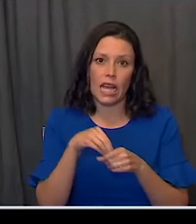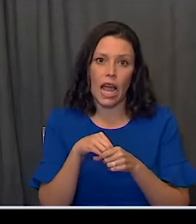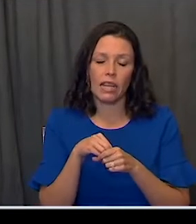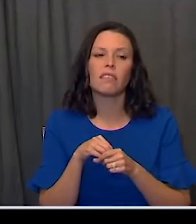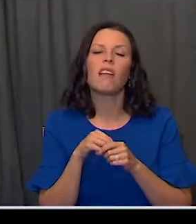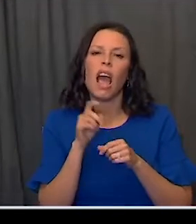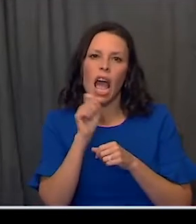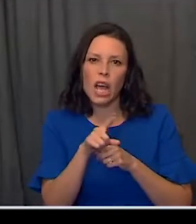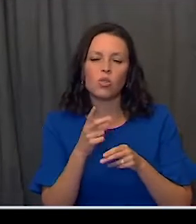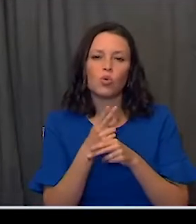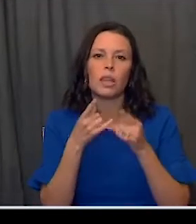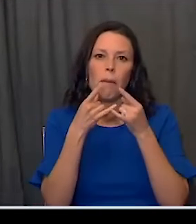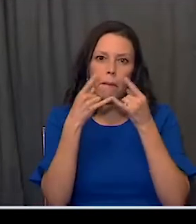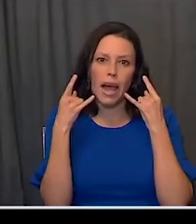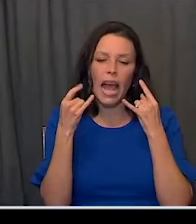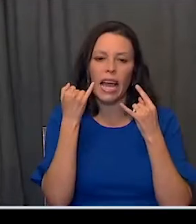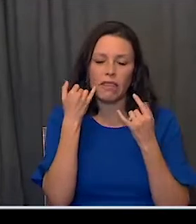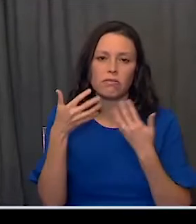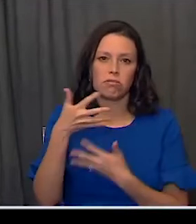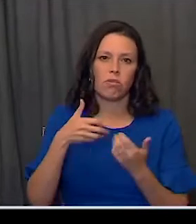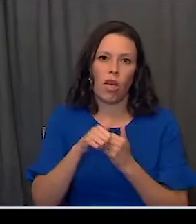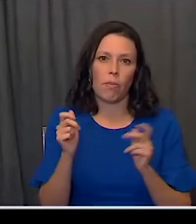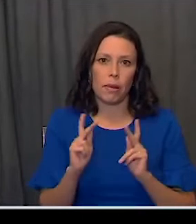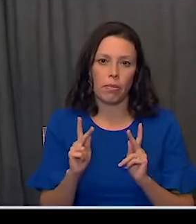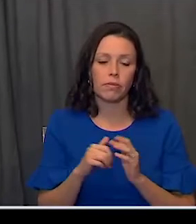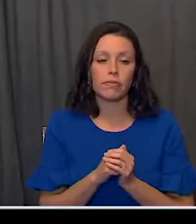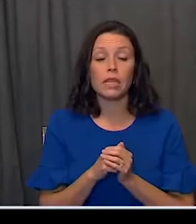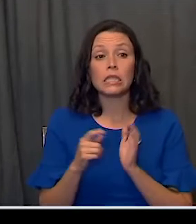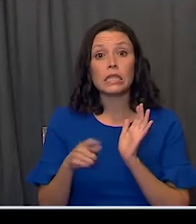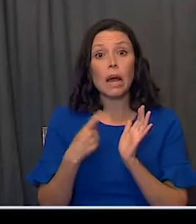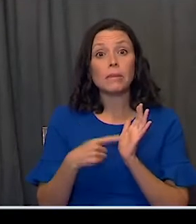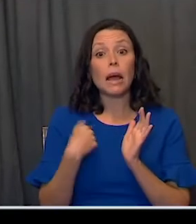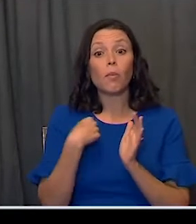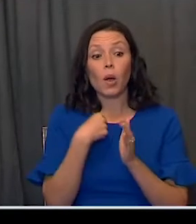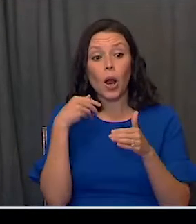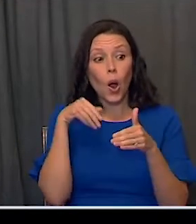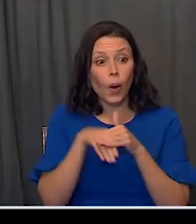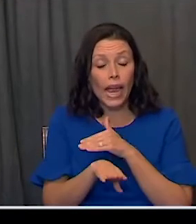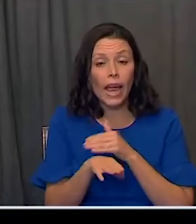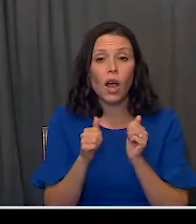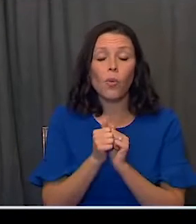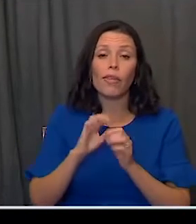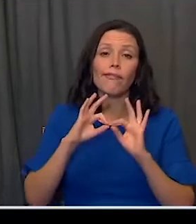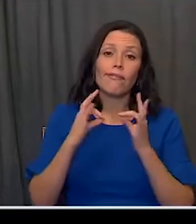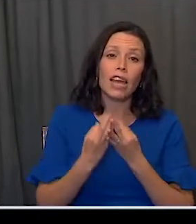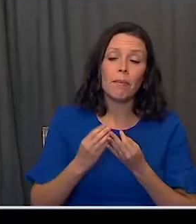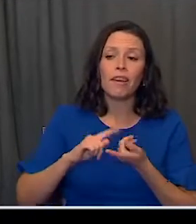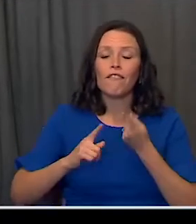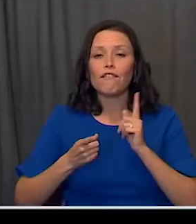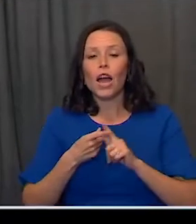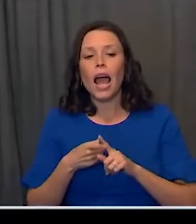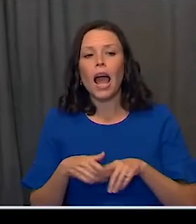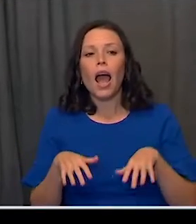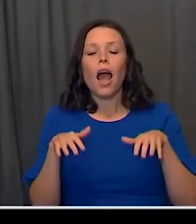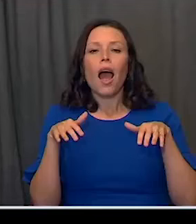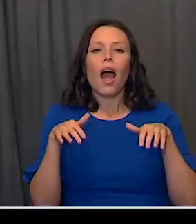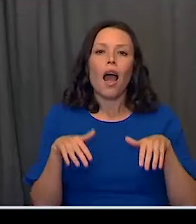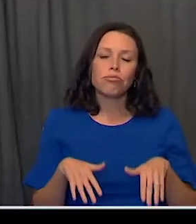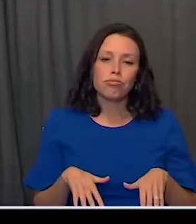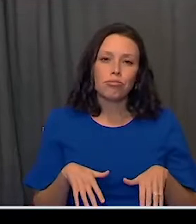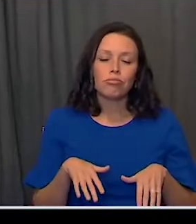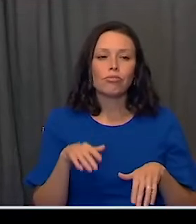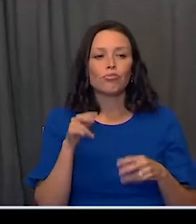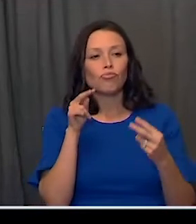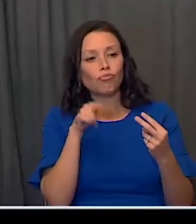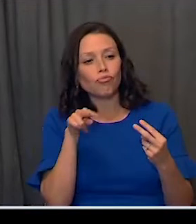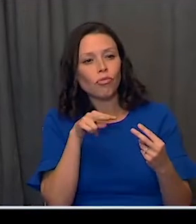ask people to wear masks when among others. But sometimes when we go indoors and we're with friends and family, we just assume that